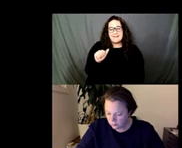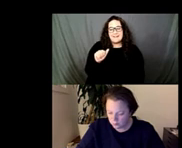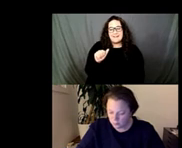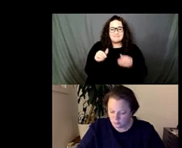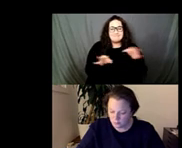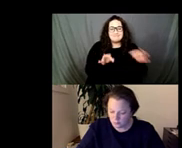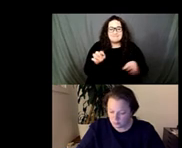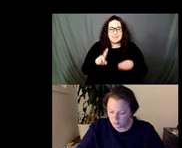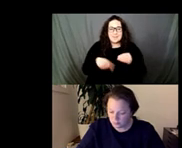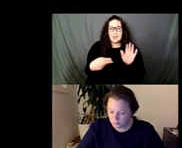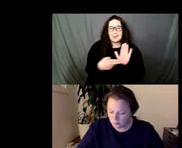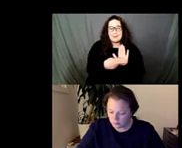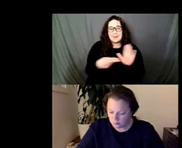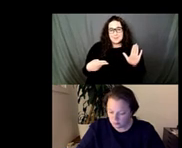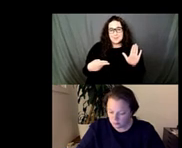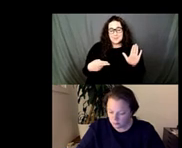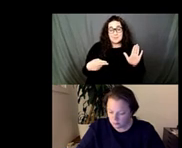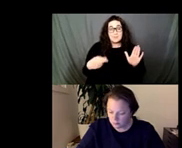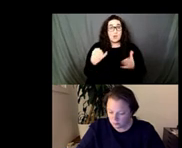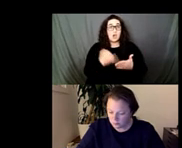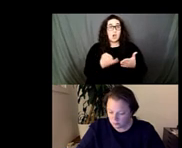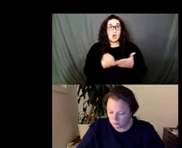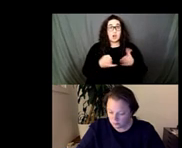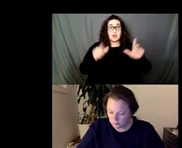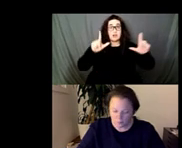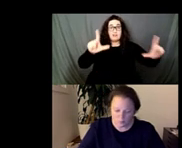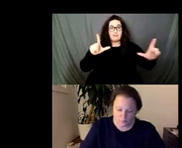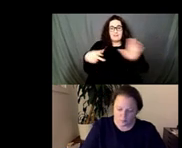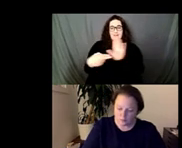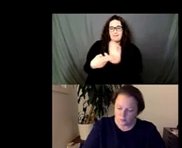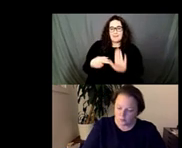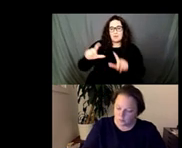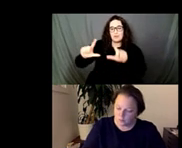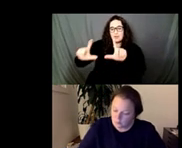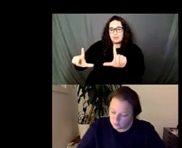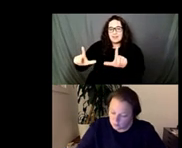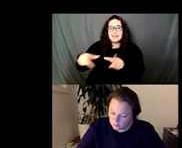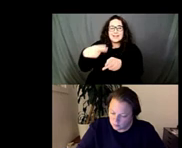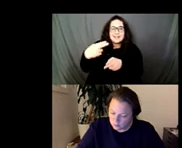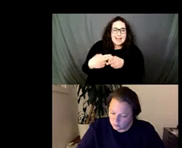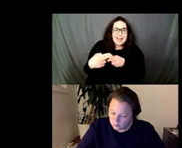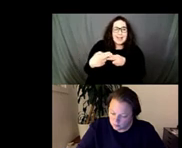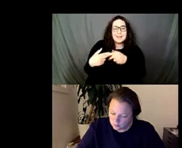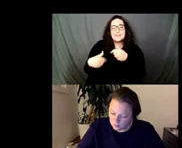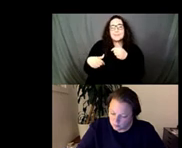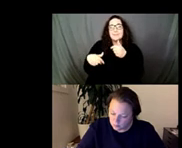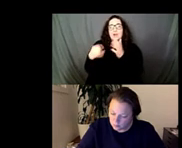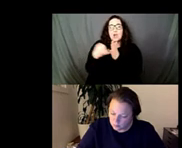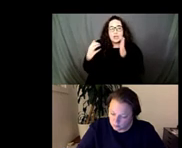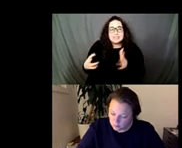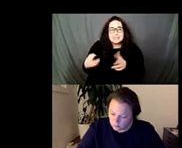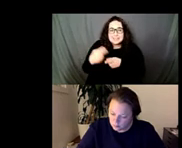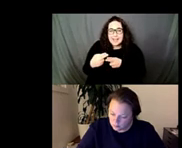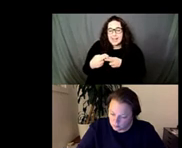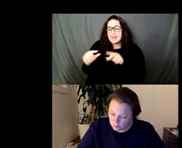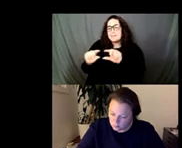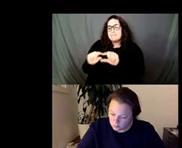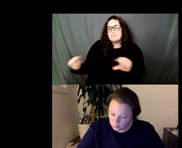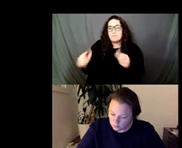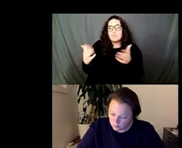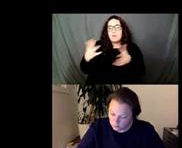you'll have a label and it'll say the artist's name the title of the piece and then the material uh and um